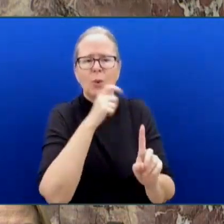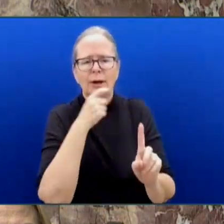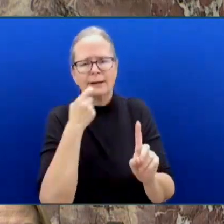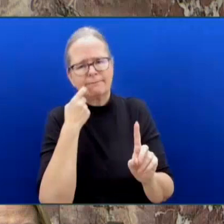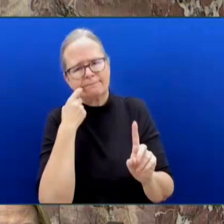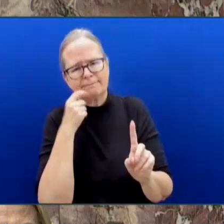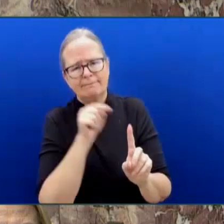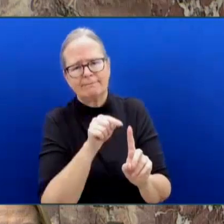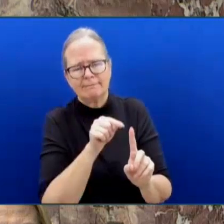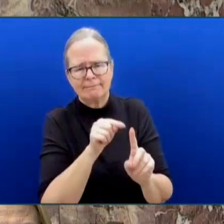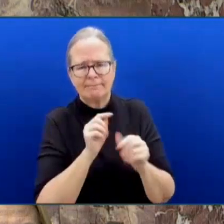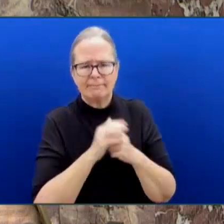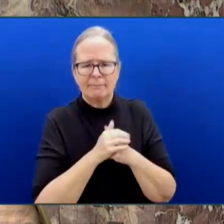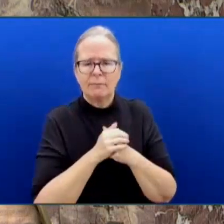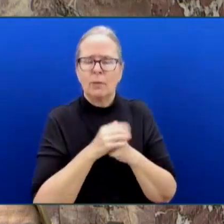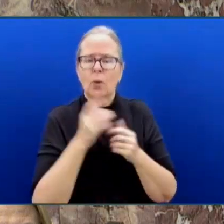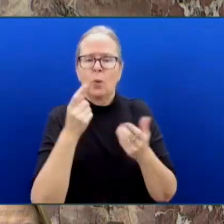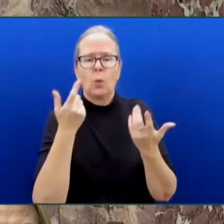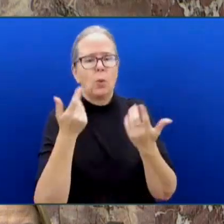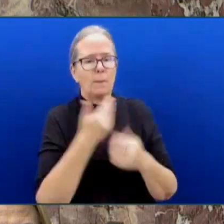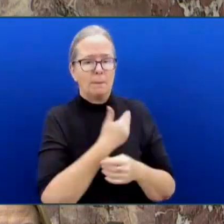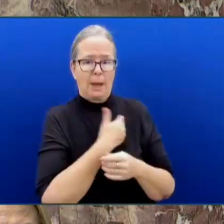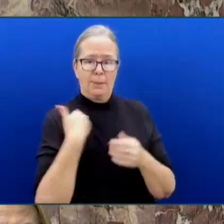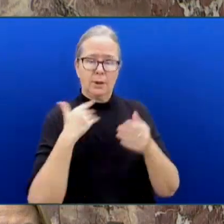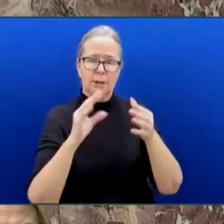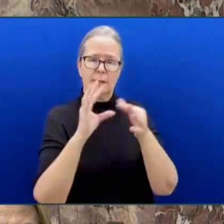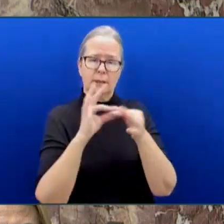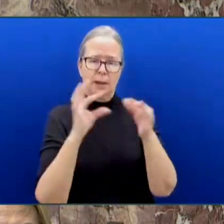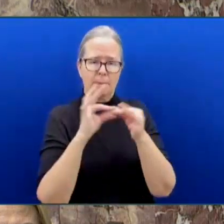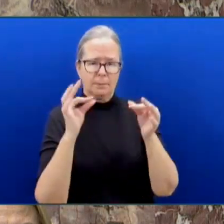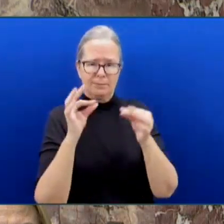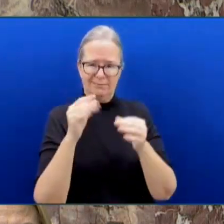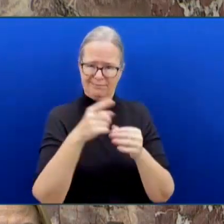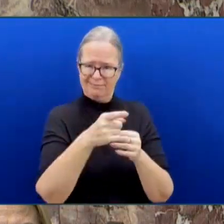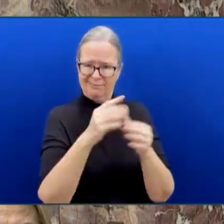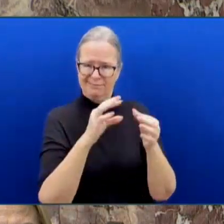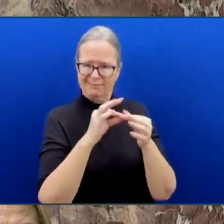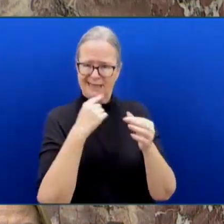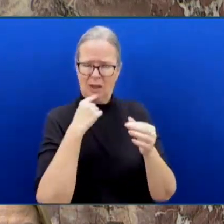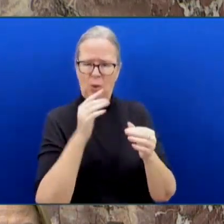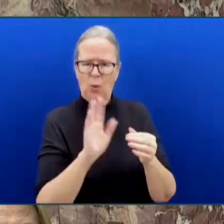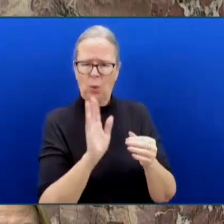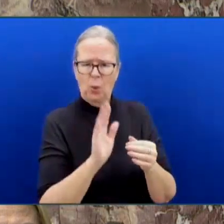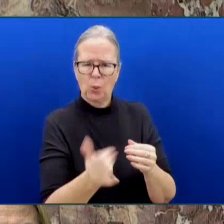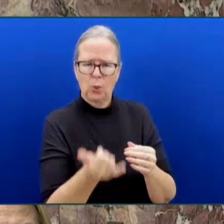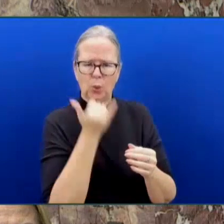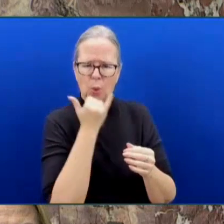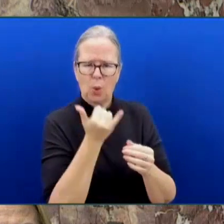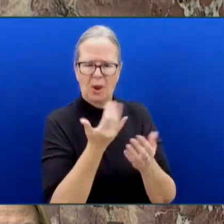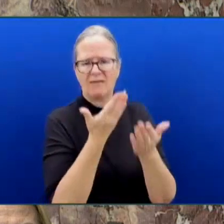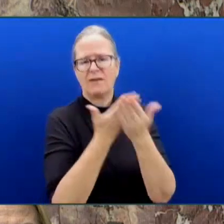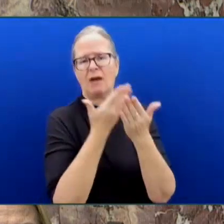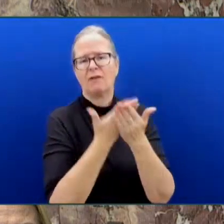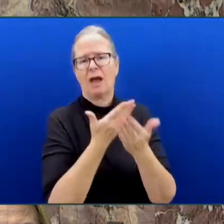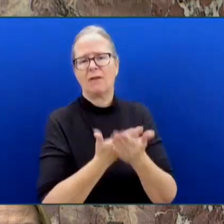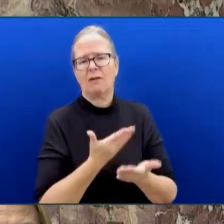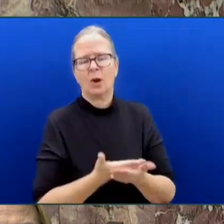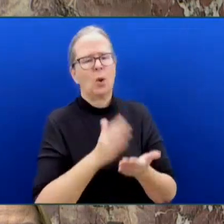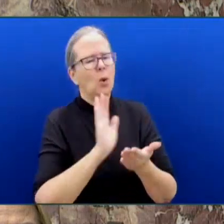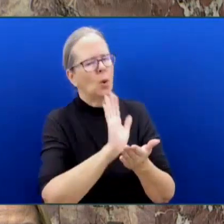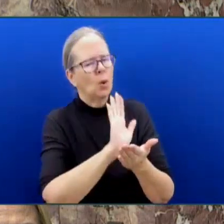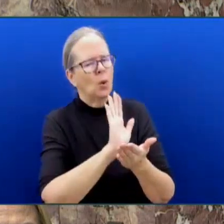wrong with respect to what he is suggesting as fact with respect to sources of